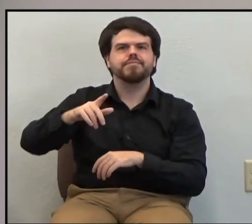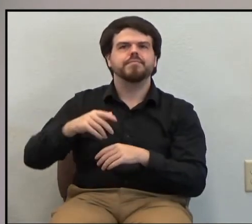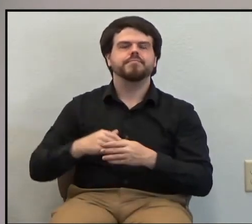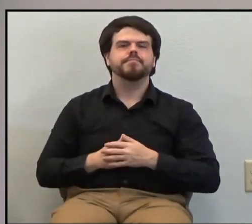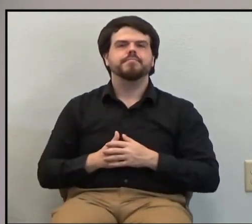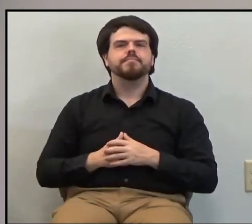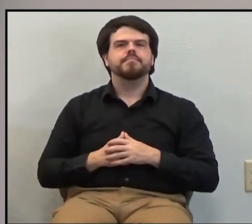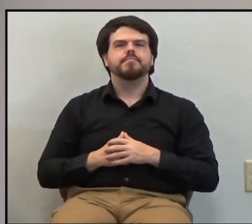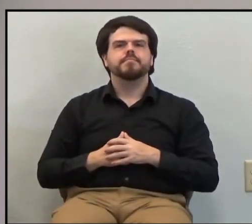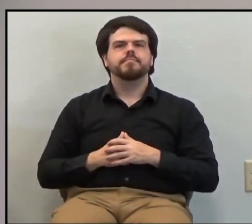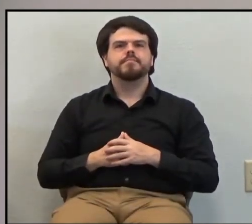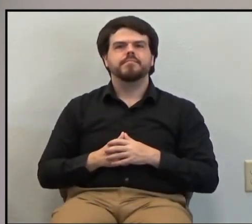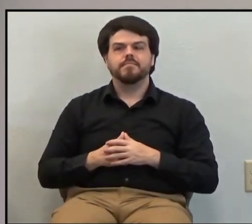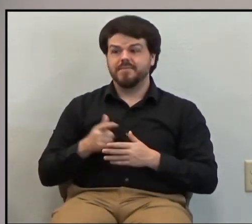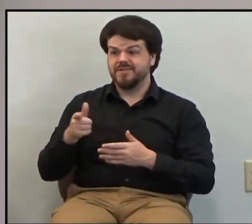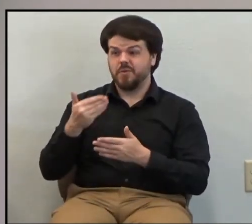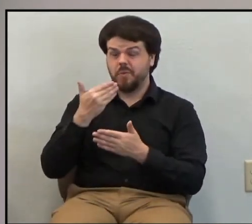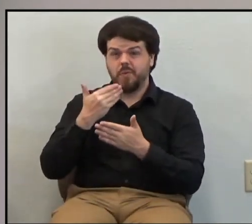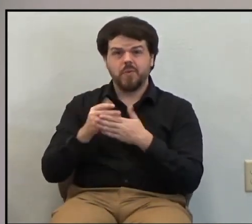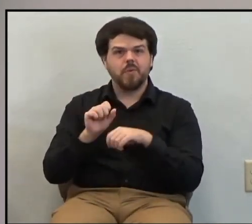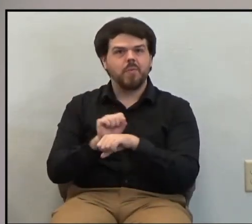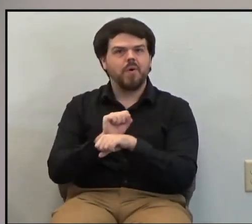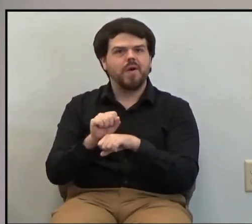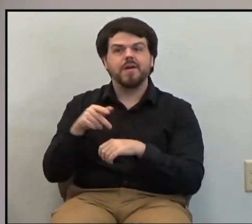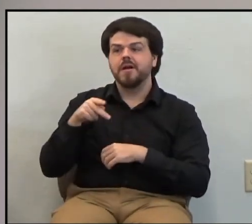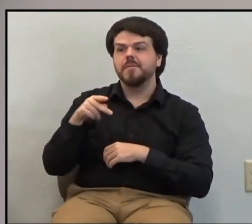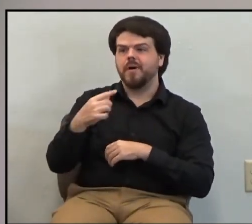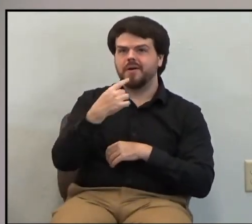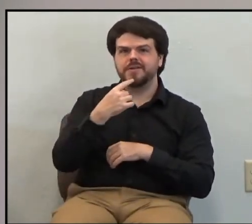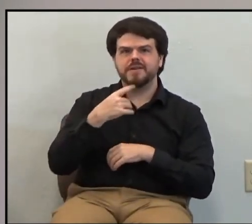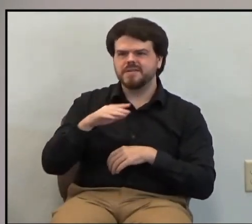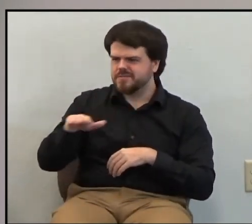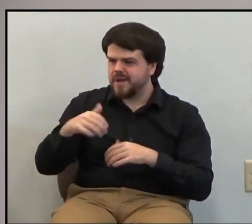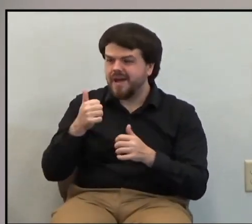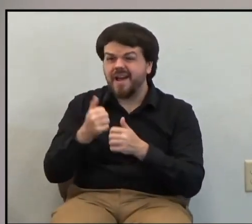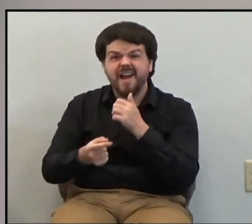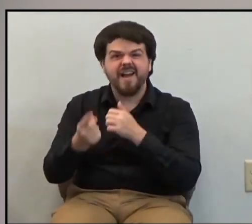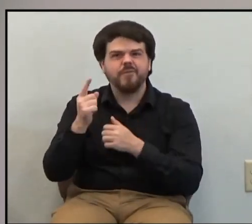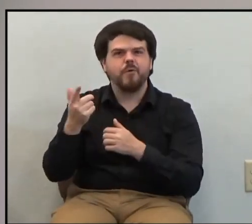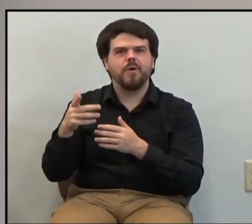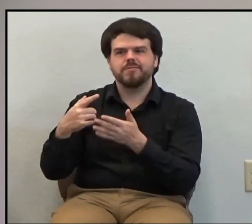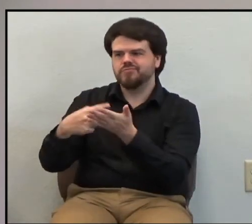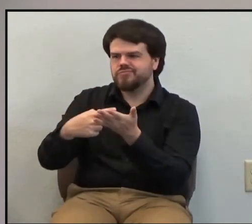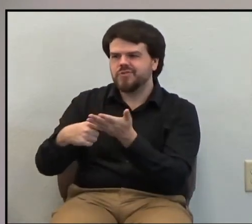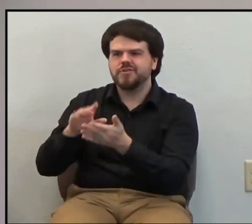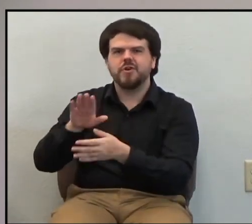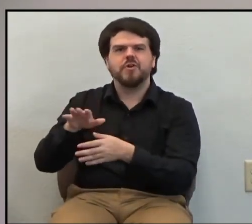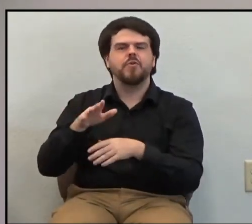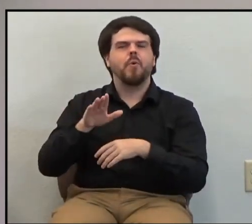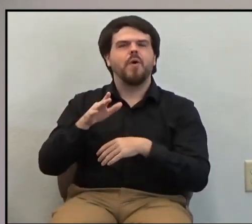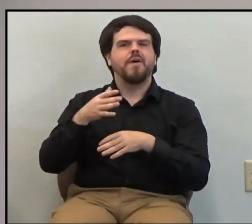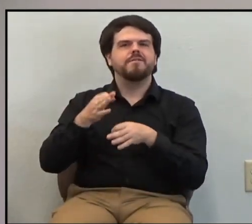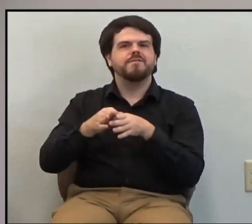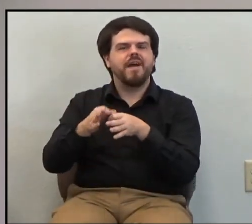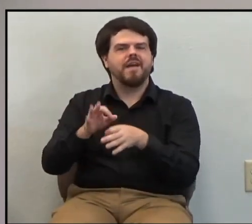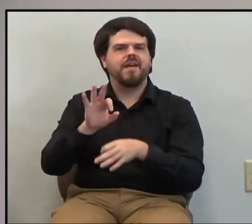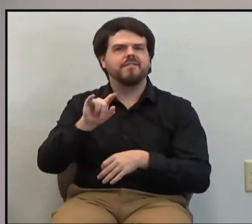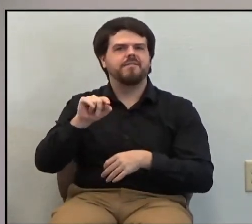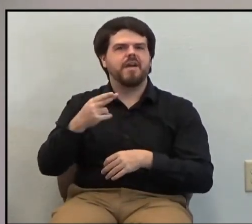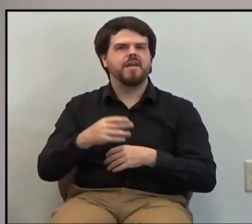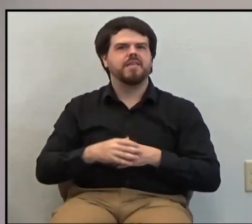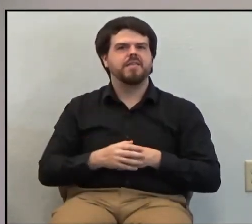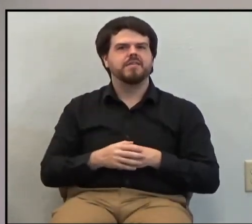I mean, they had done such a good work there that Paul writes in the letter, everyone talks about your faith. Everyone talks about how you